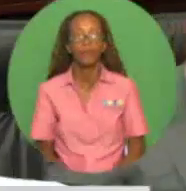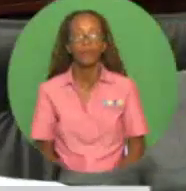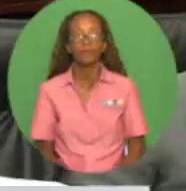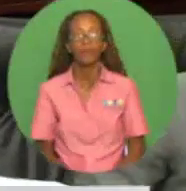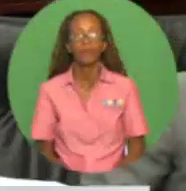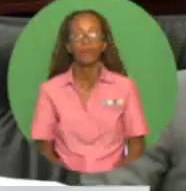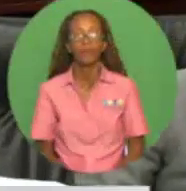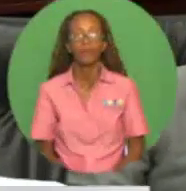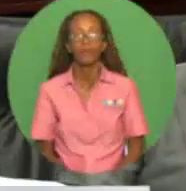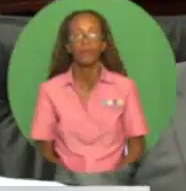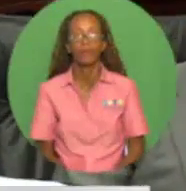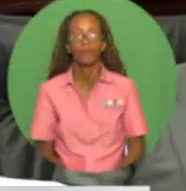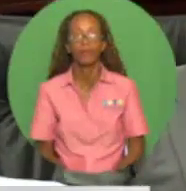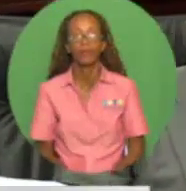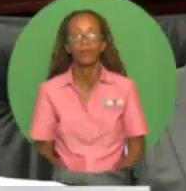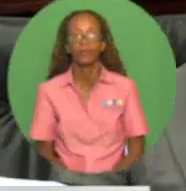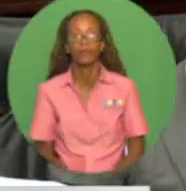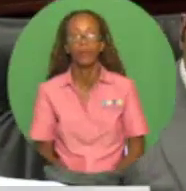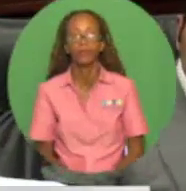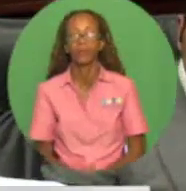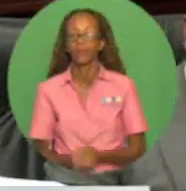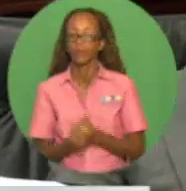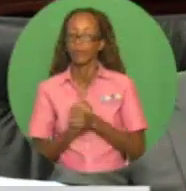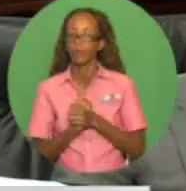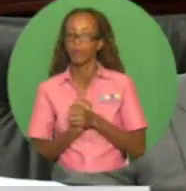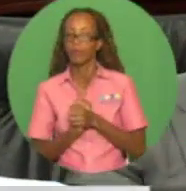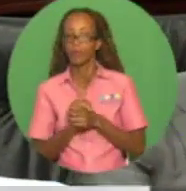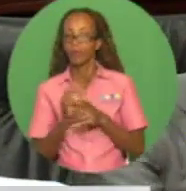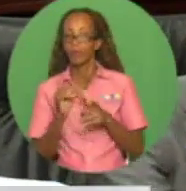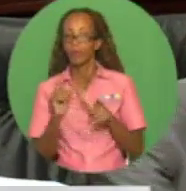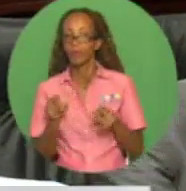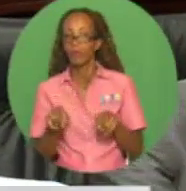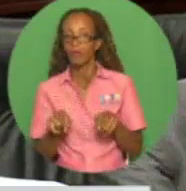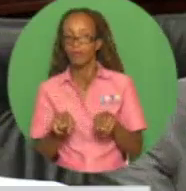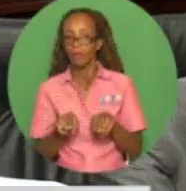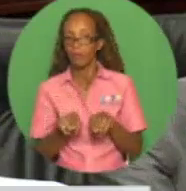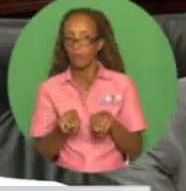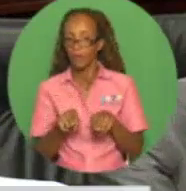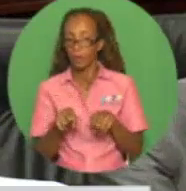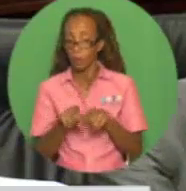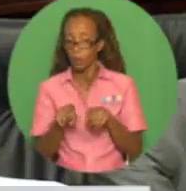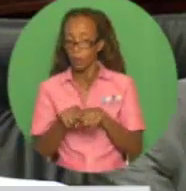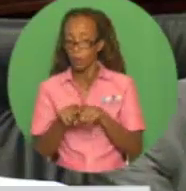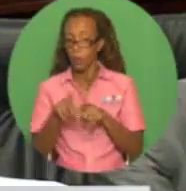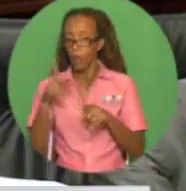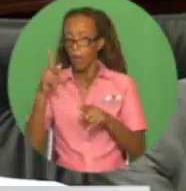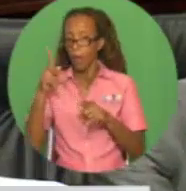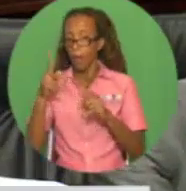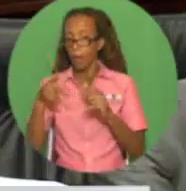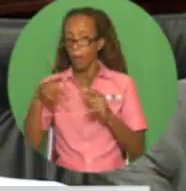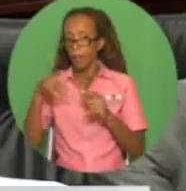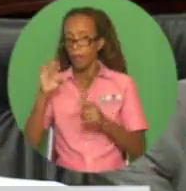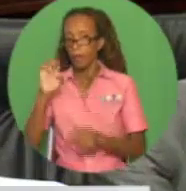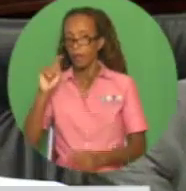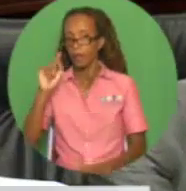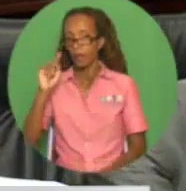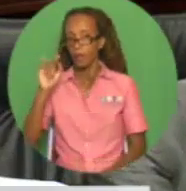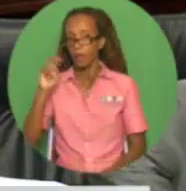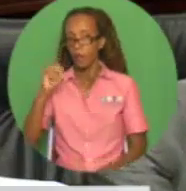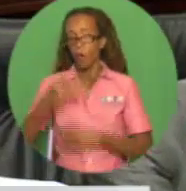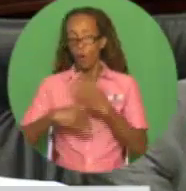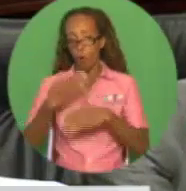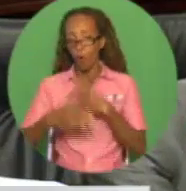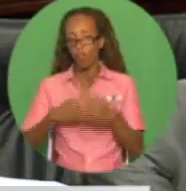And the production trend could be consolidated by the renewed focus of PetroTrend on exploration and production activities,